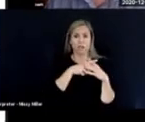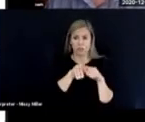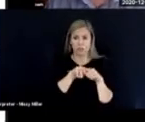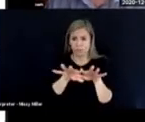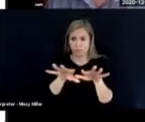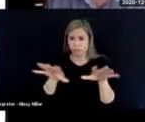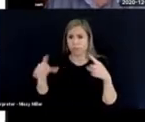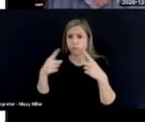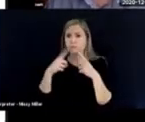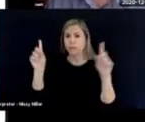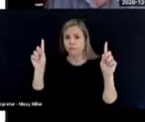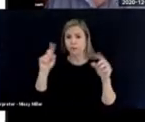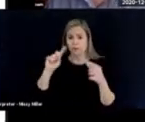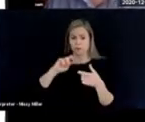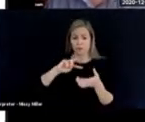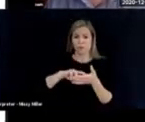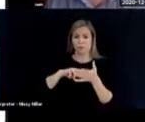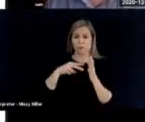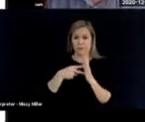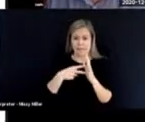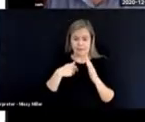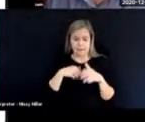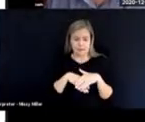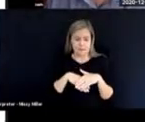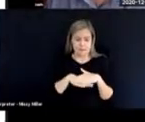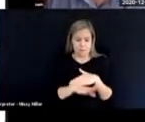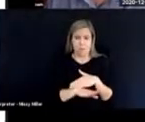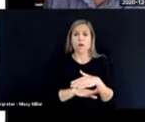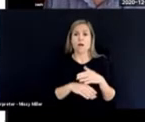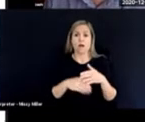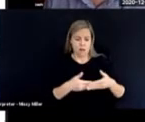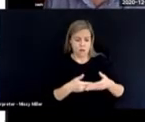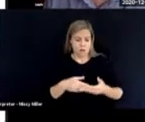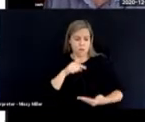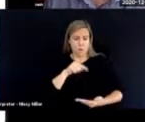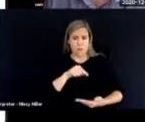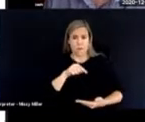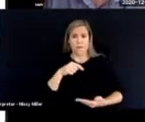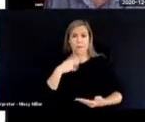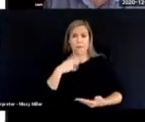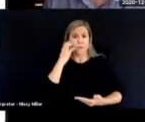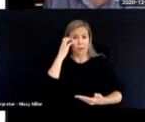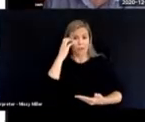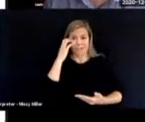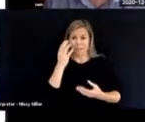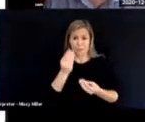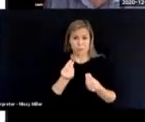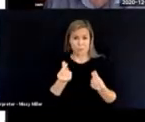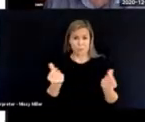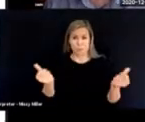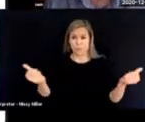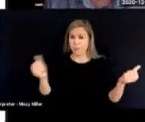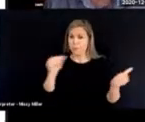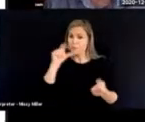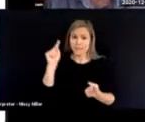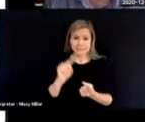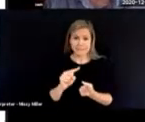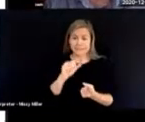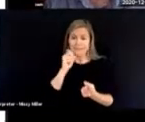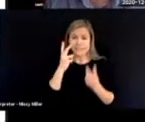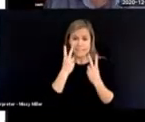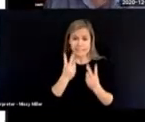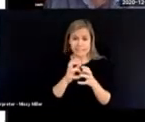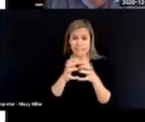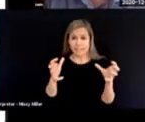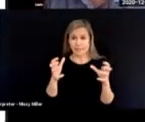taking effect. And newborn children with congenital rubella syndrome were largely disappearing in the